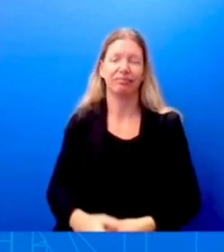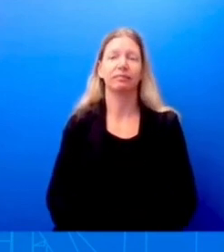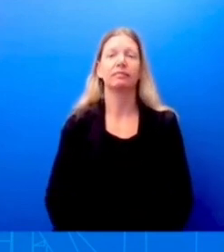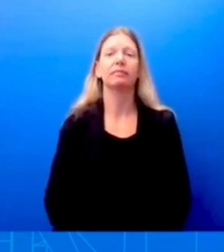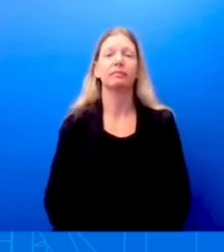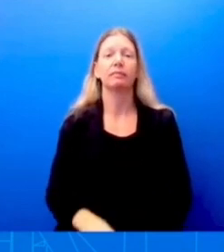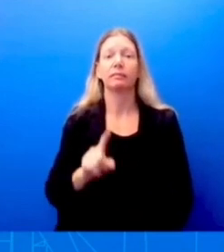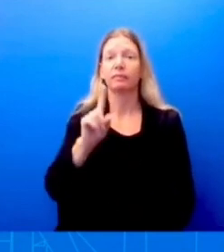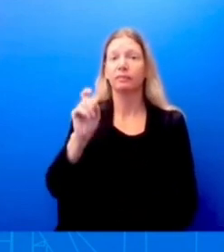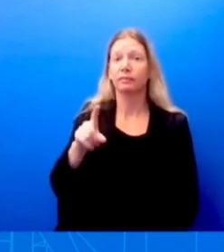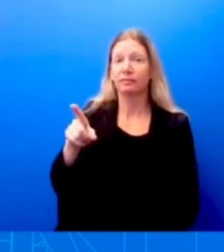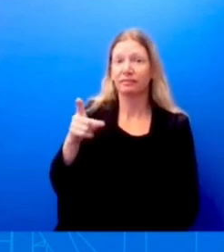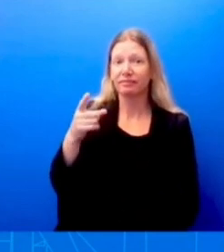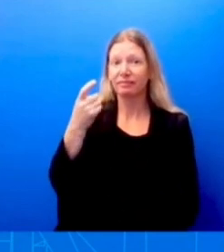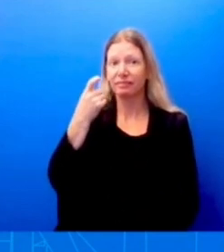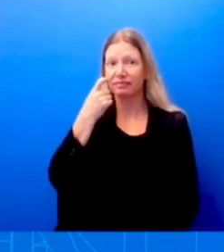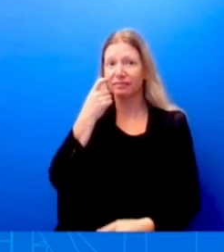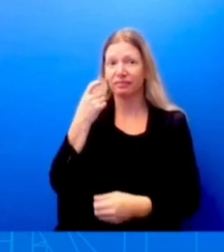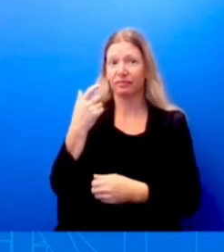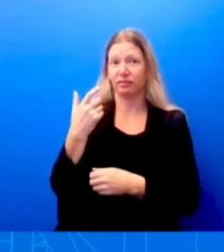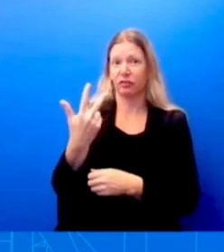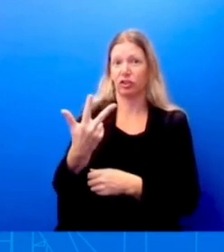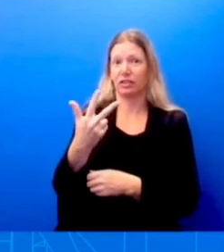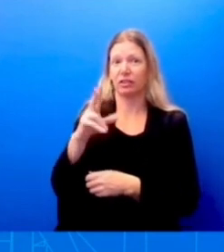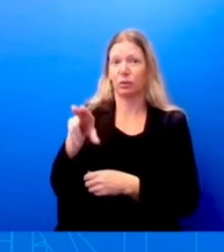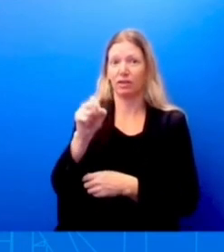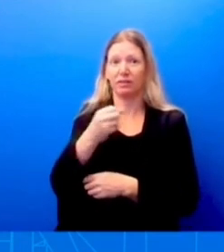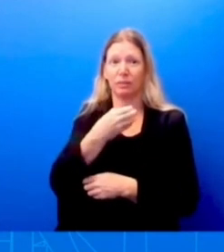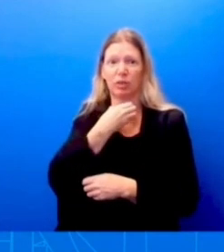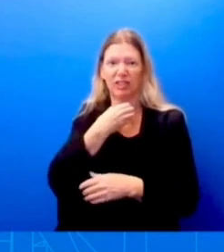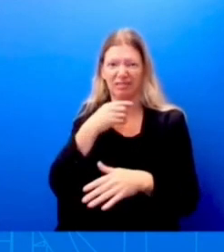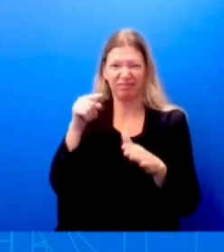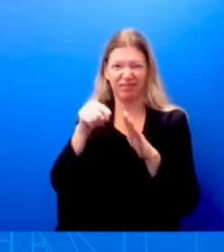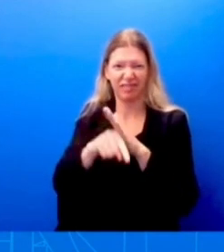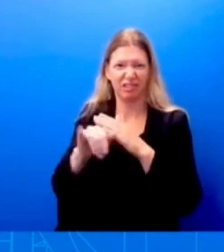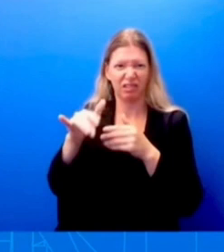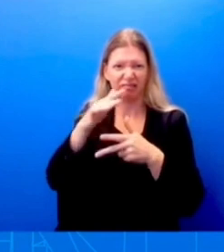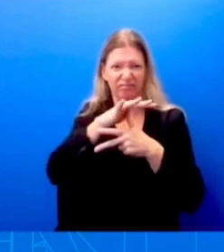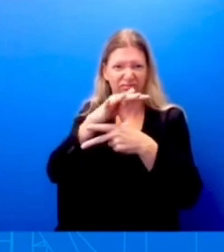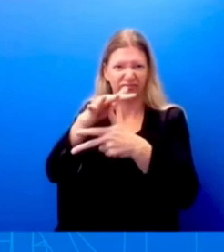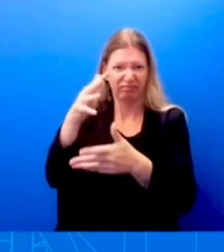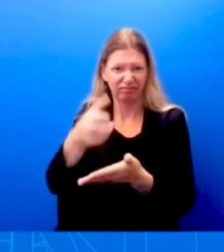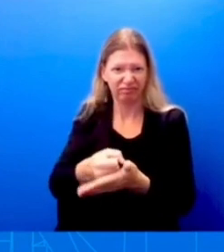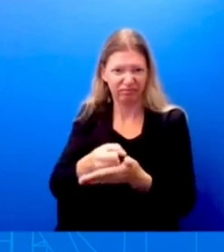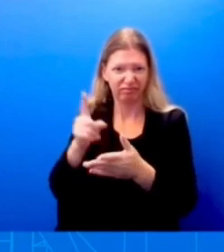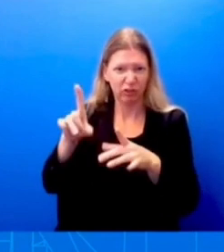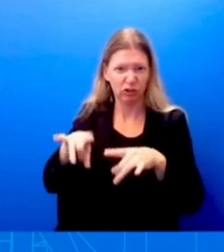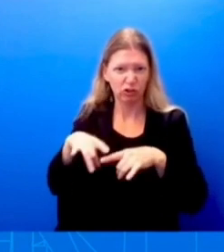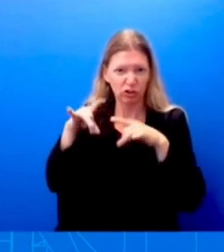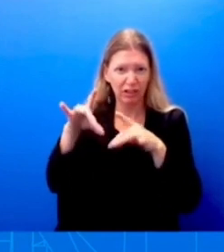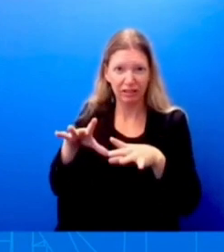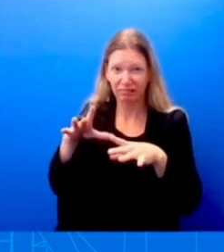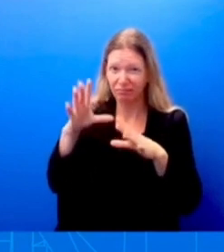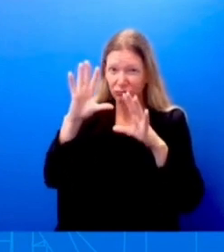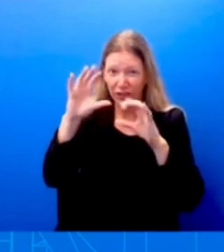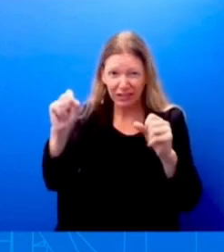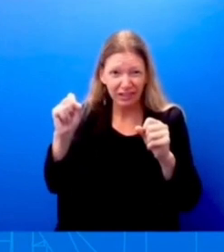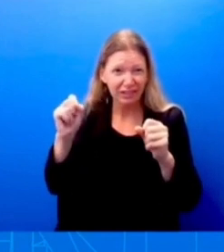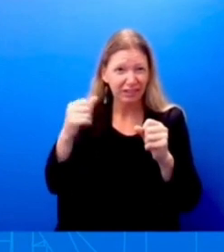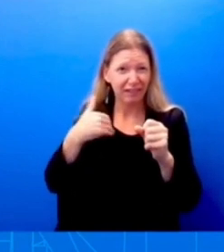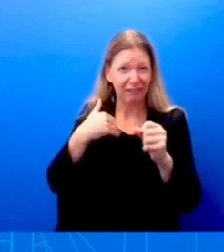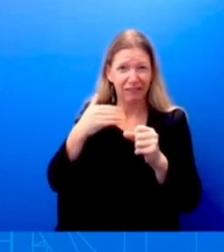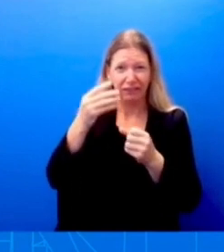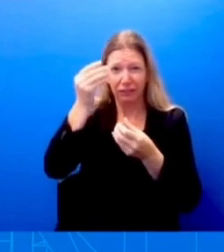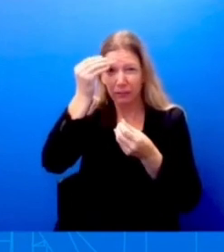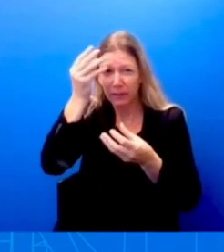exercise. Has the President been briefed on any early read or early information about the potential cause of this? Any sense about whether it was, you know,